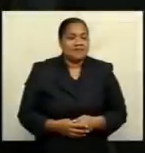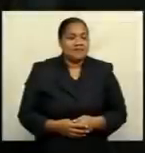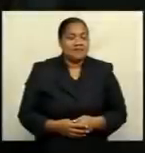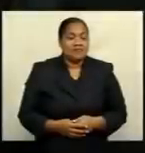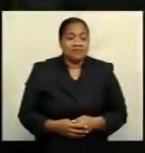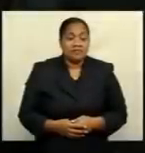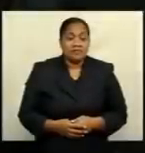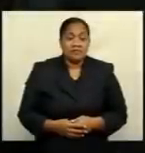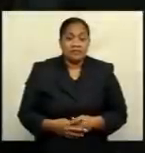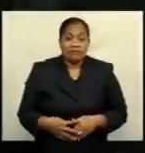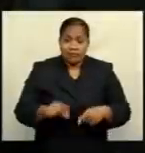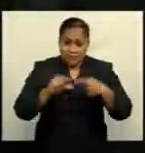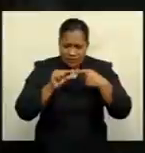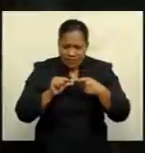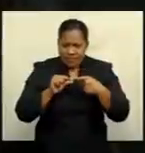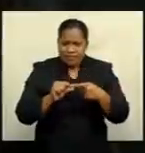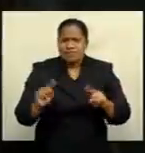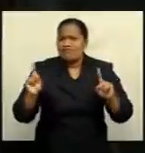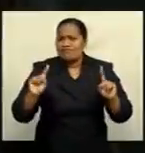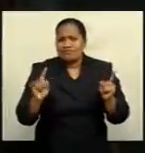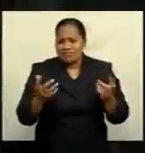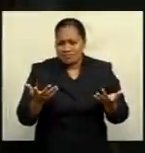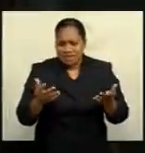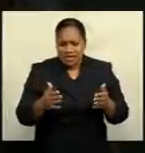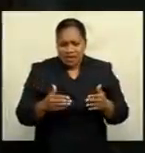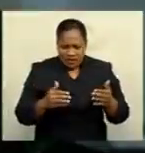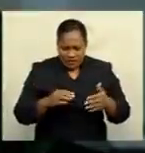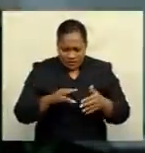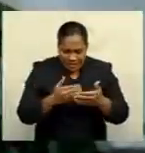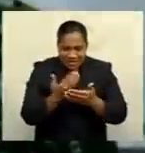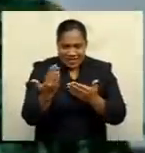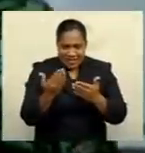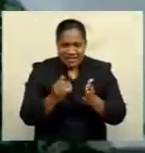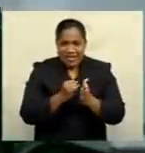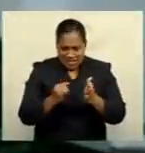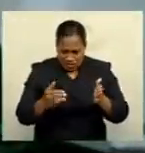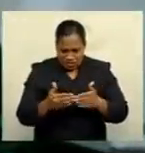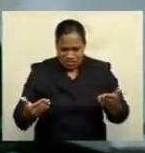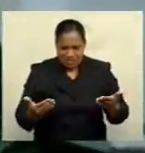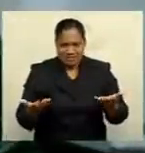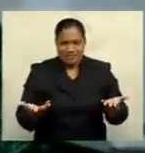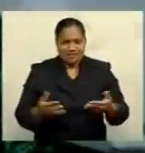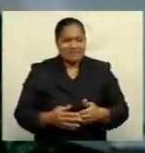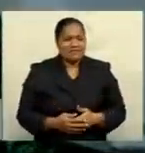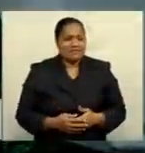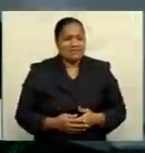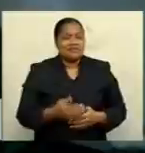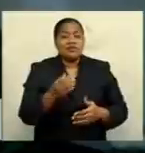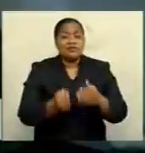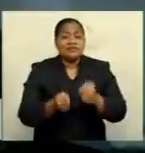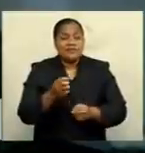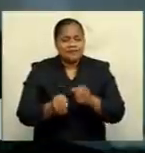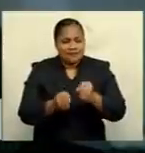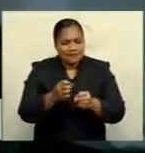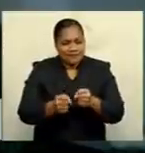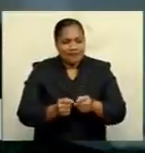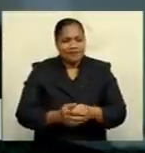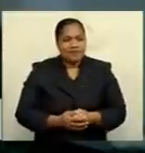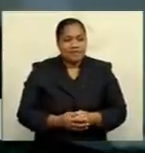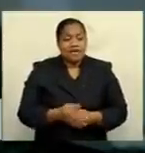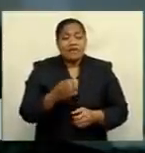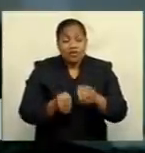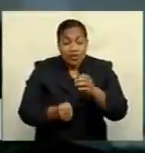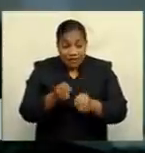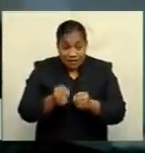First of all, what is the current status of the dairy industry? Looking at the industry milk supply, milk intake